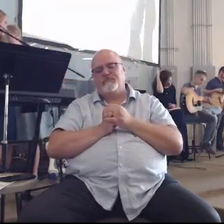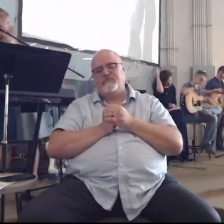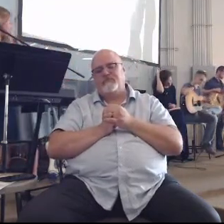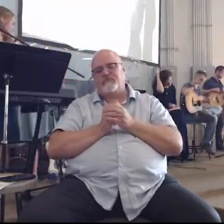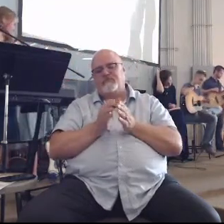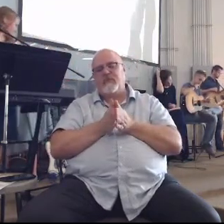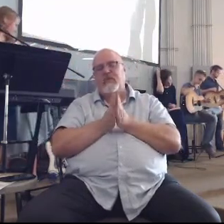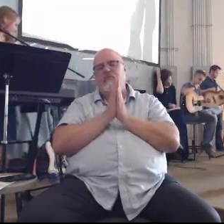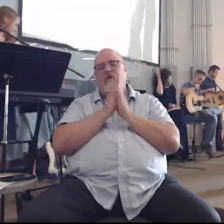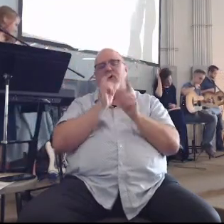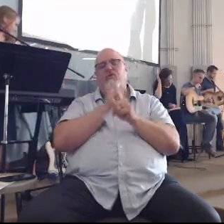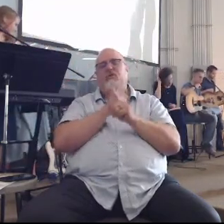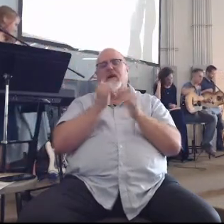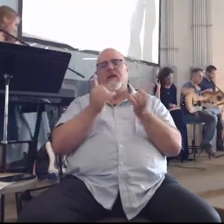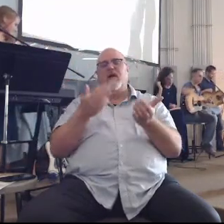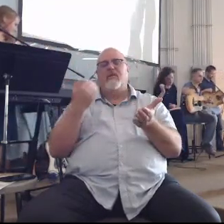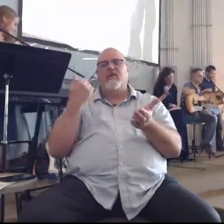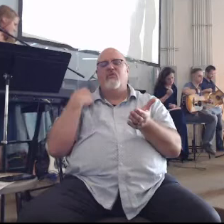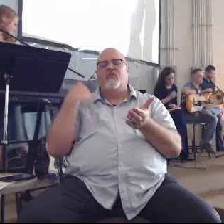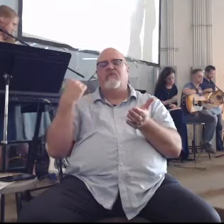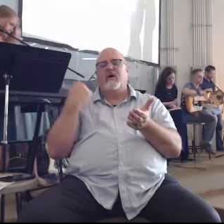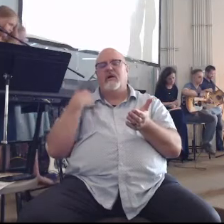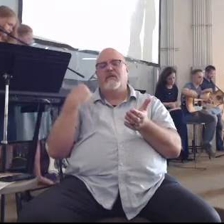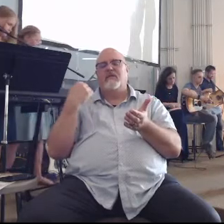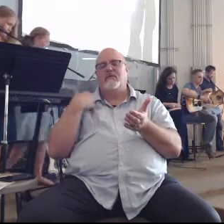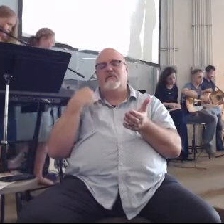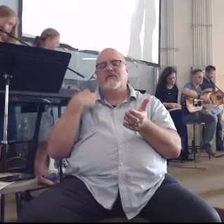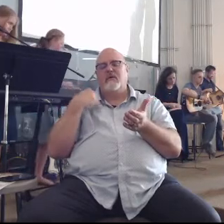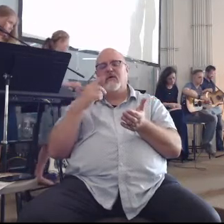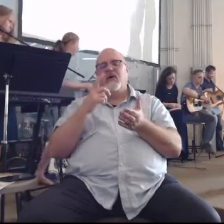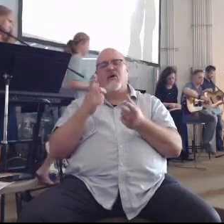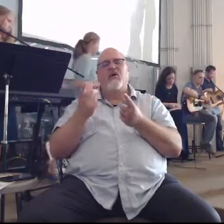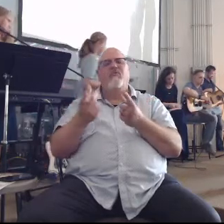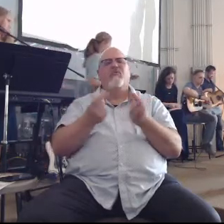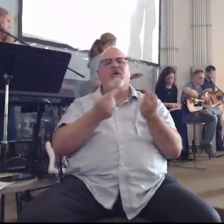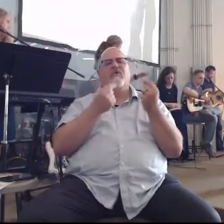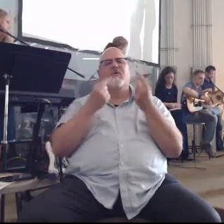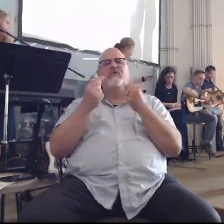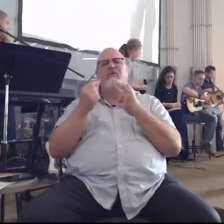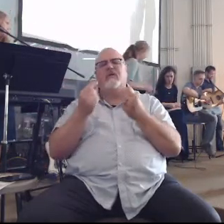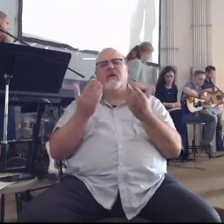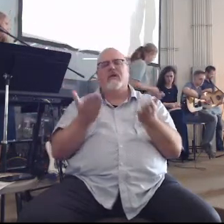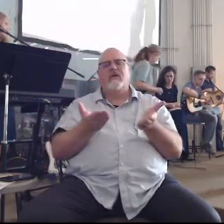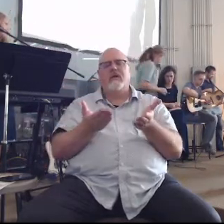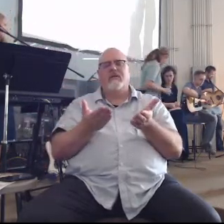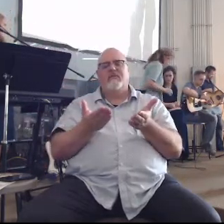I pray right now that you would remind us of what we're doing here